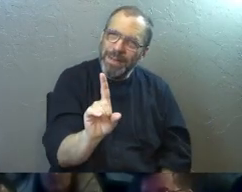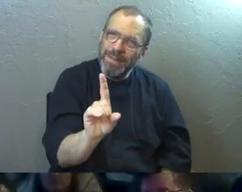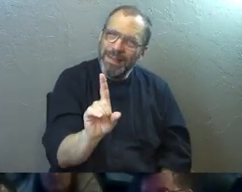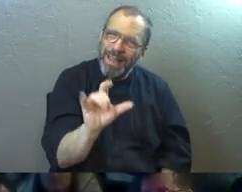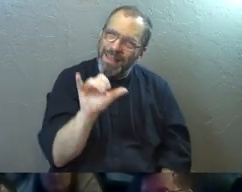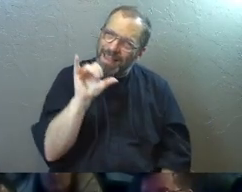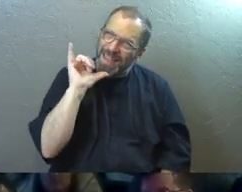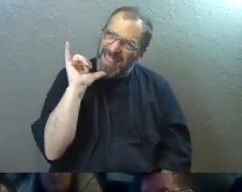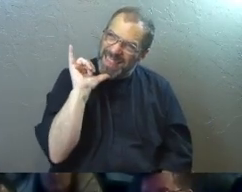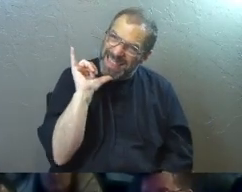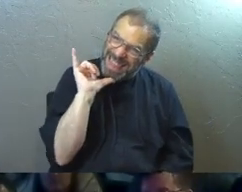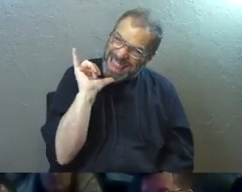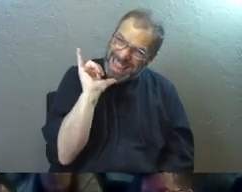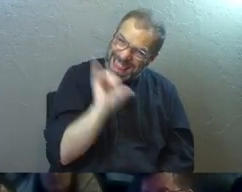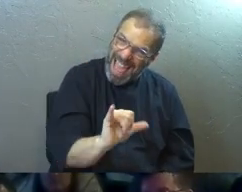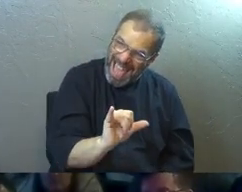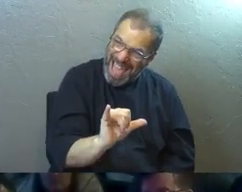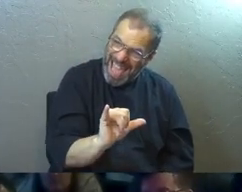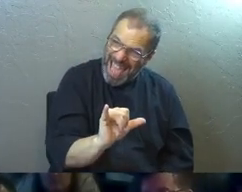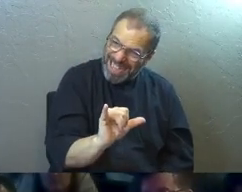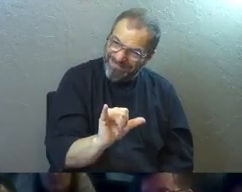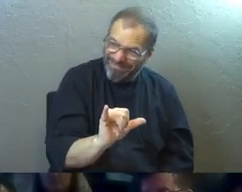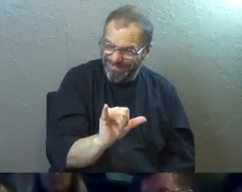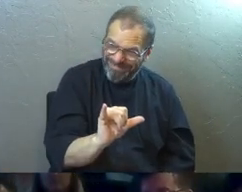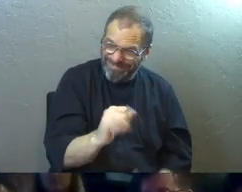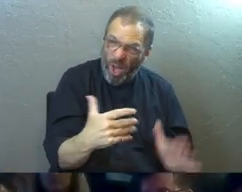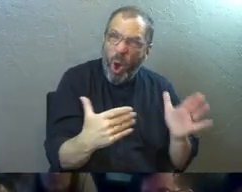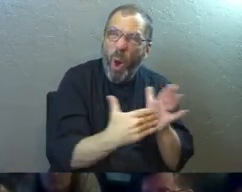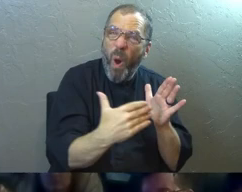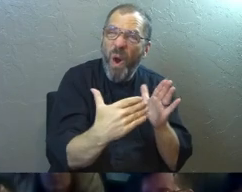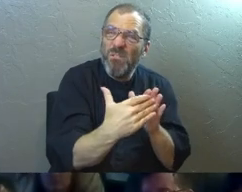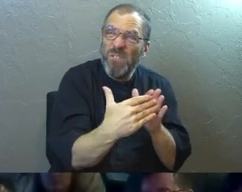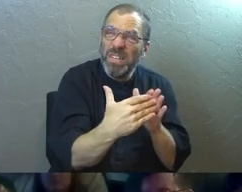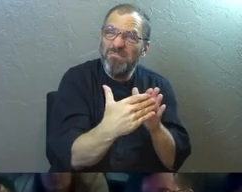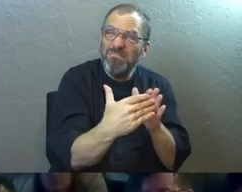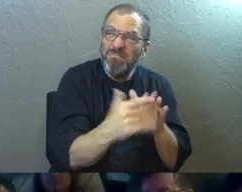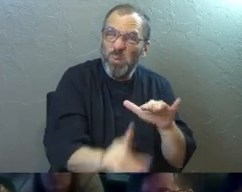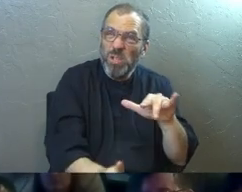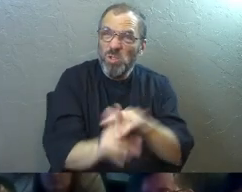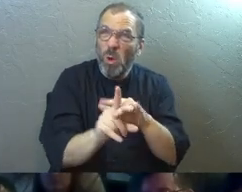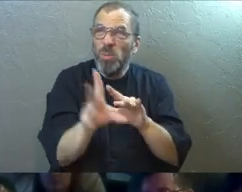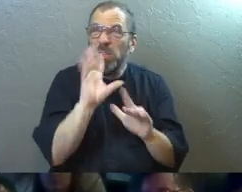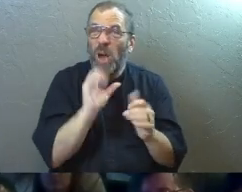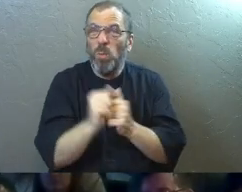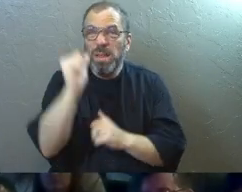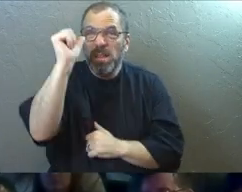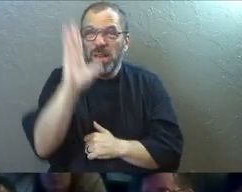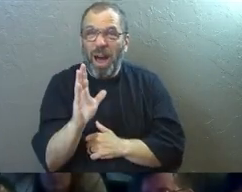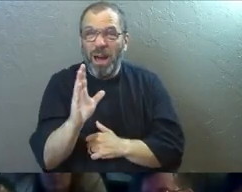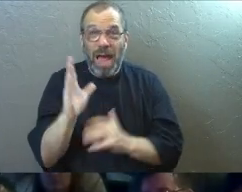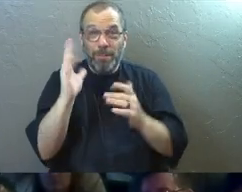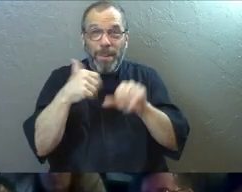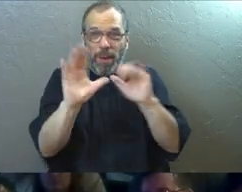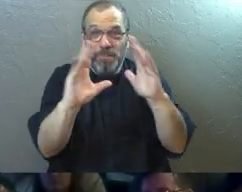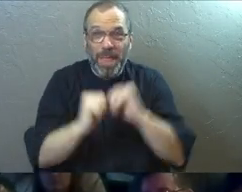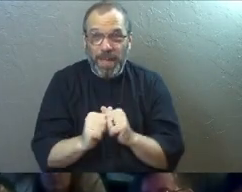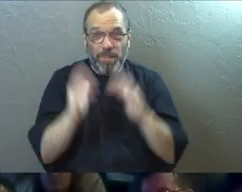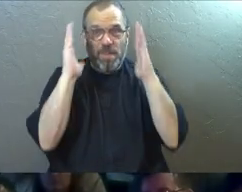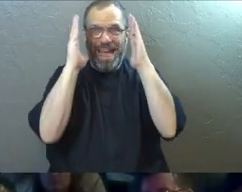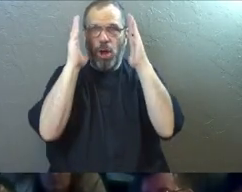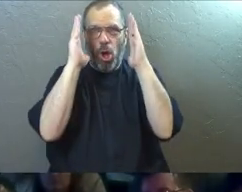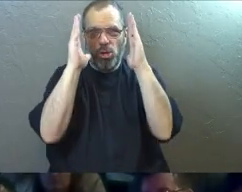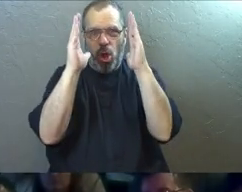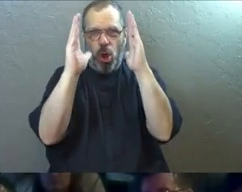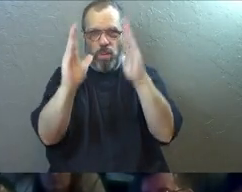that that is, I think, very apparent oftentimes how we come in and we talk to God. Here's the